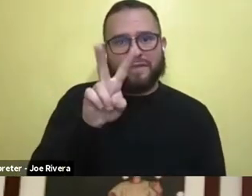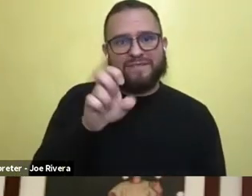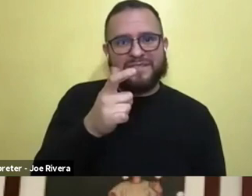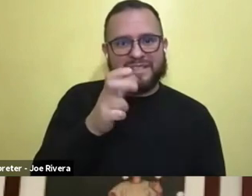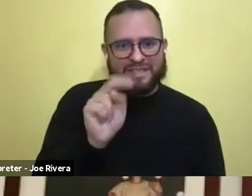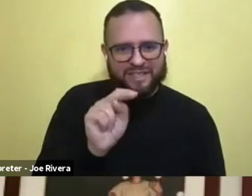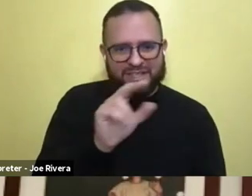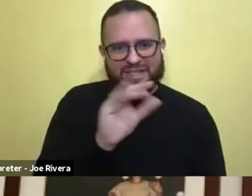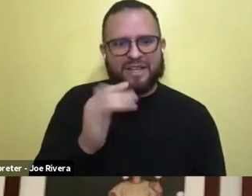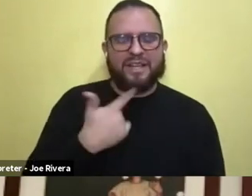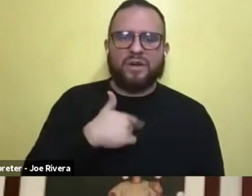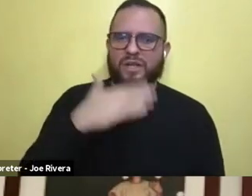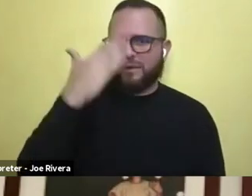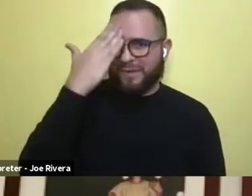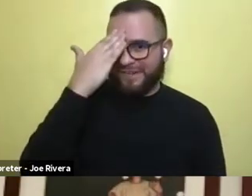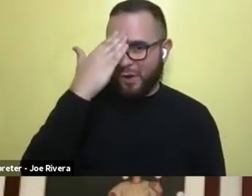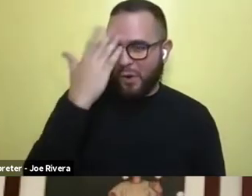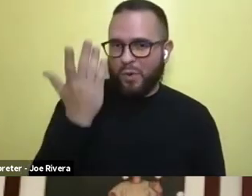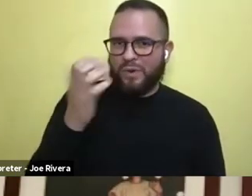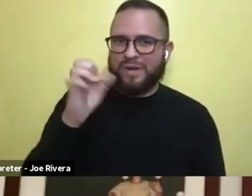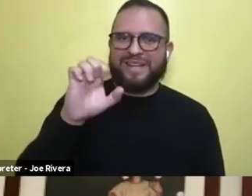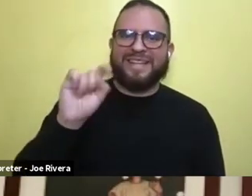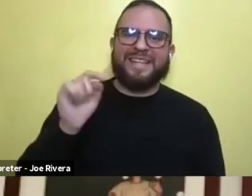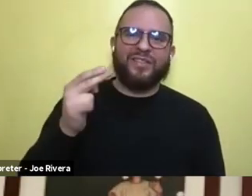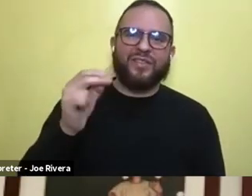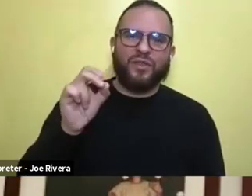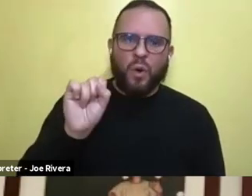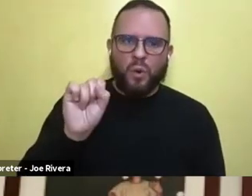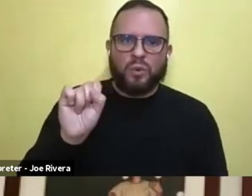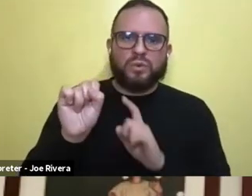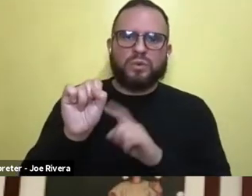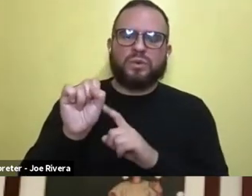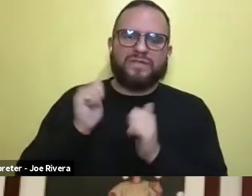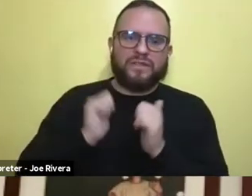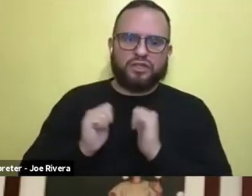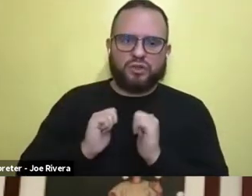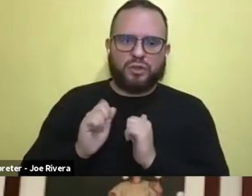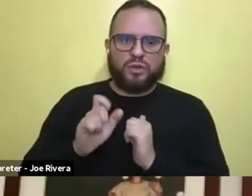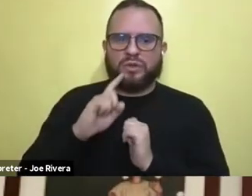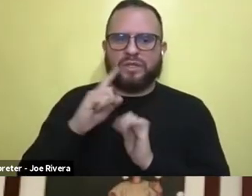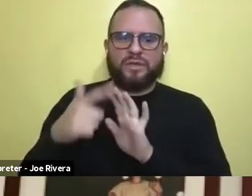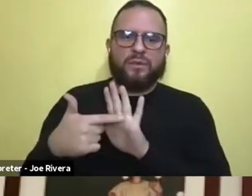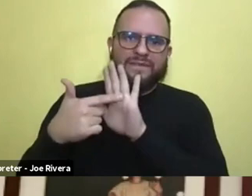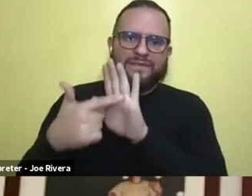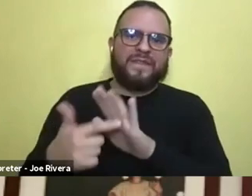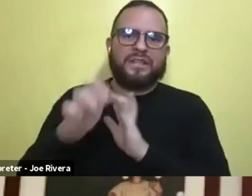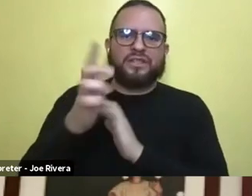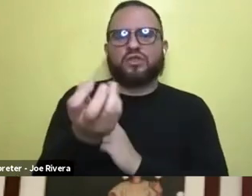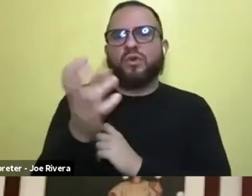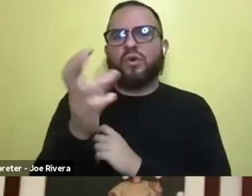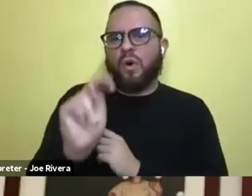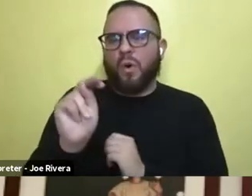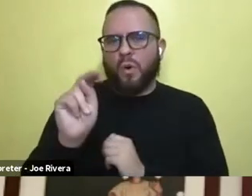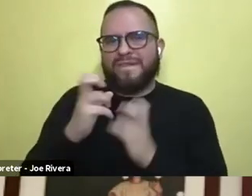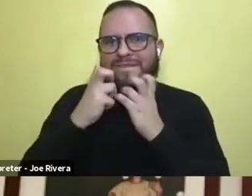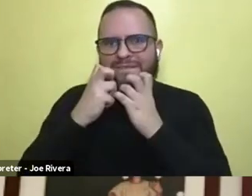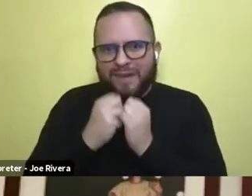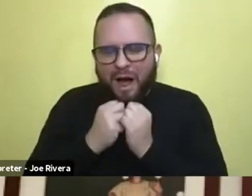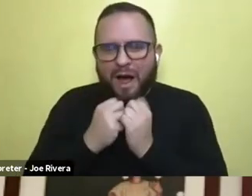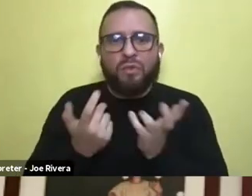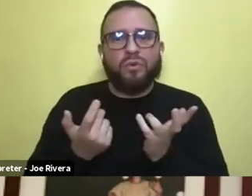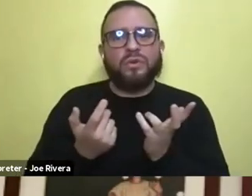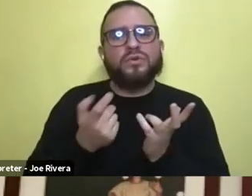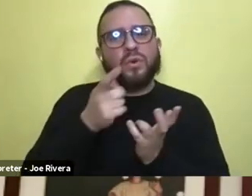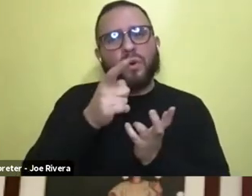that the, you know, ethos of the show definitely reflects your own values. Um, can you just talk a little